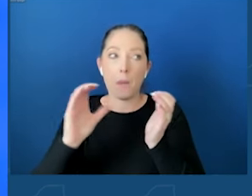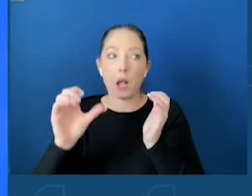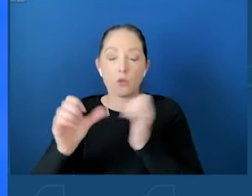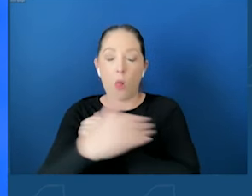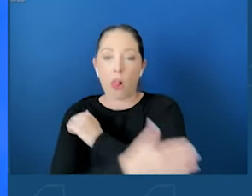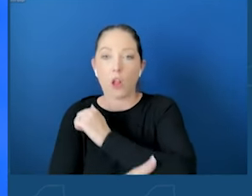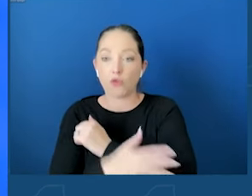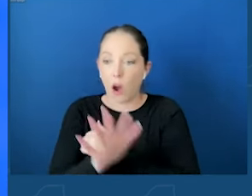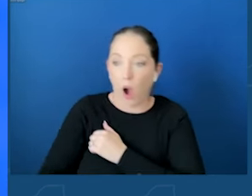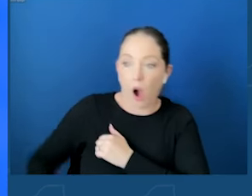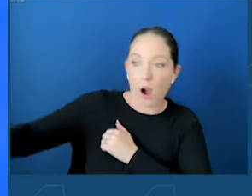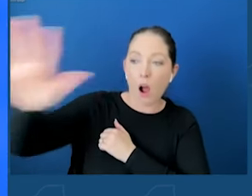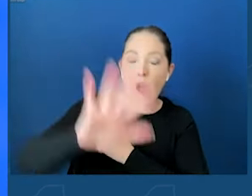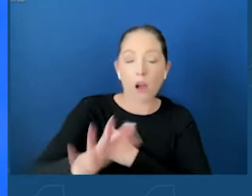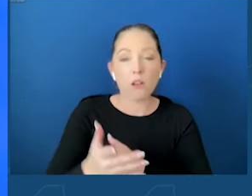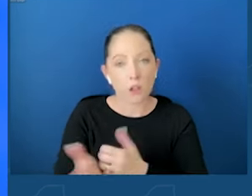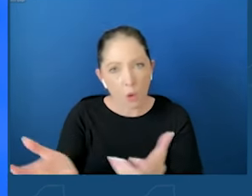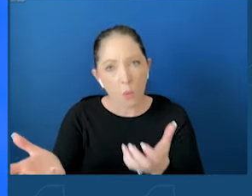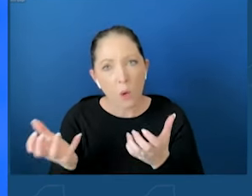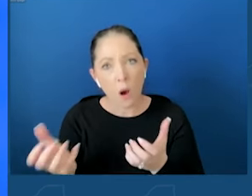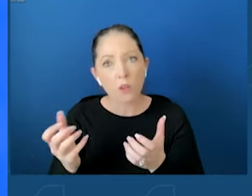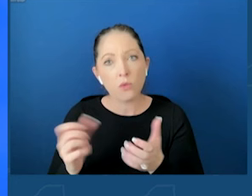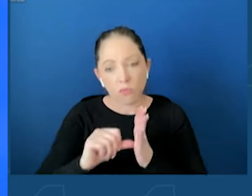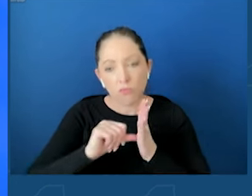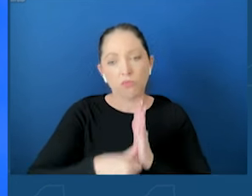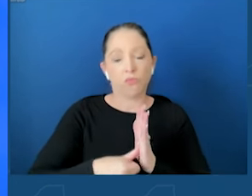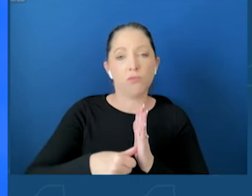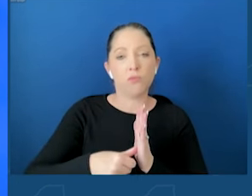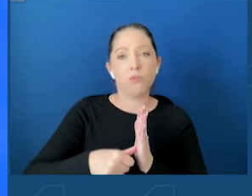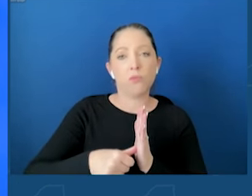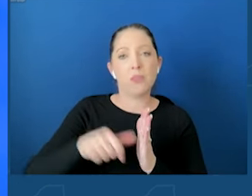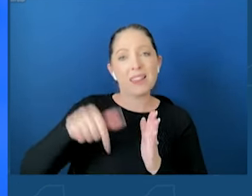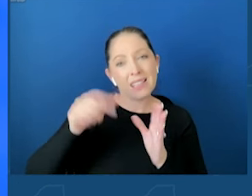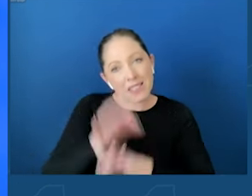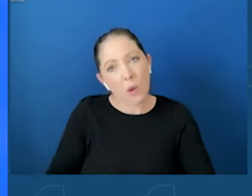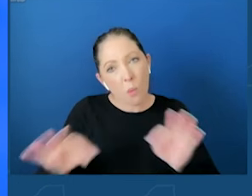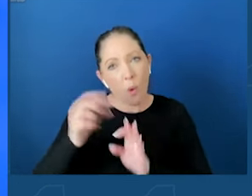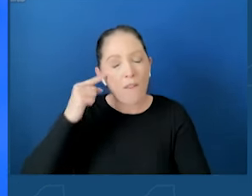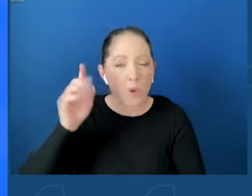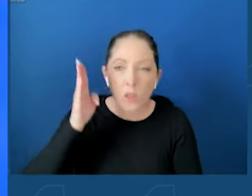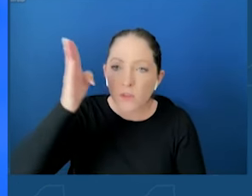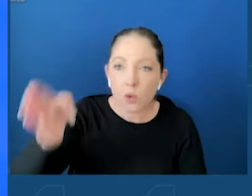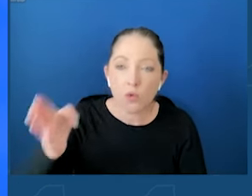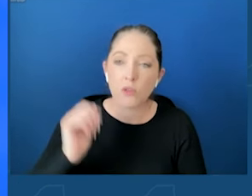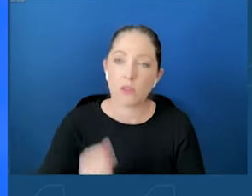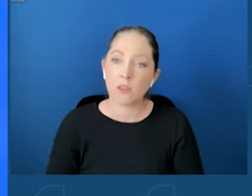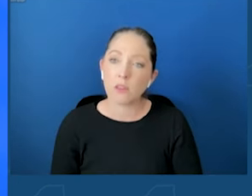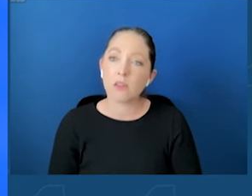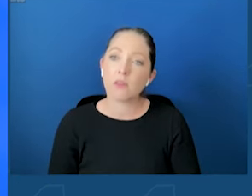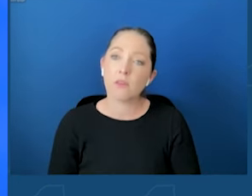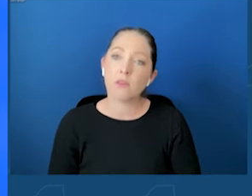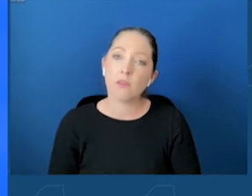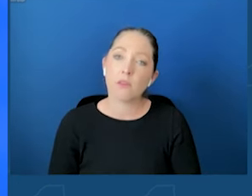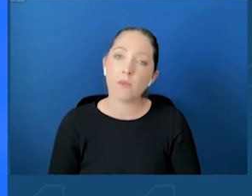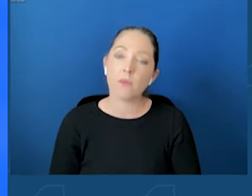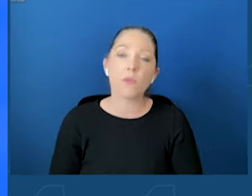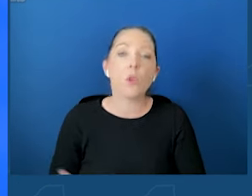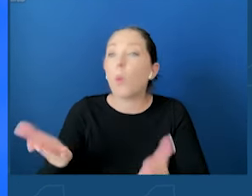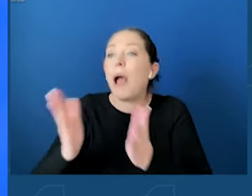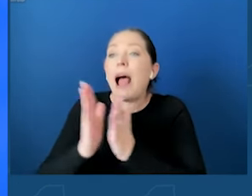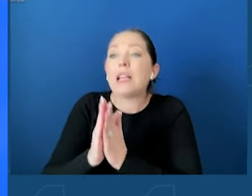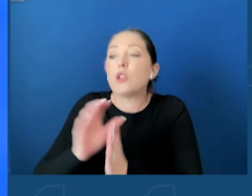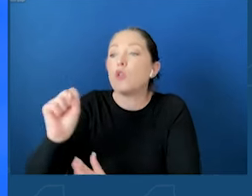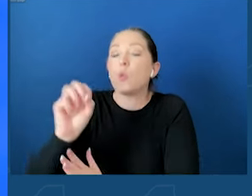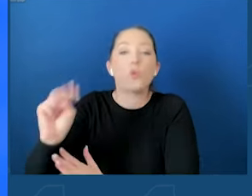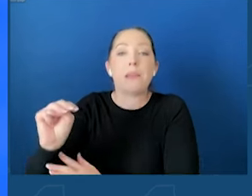to cement that belief that this is important for our future. We're simply asking the social media subsets within the